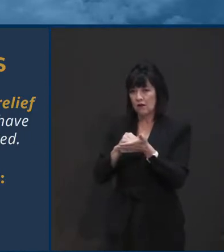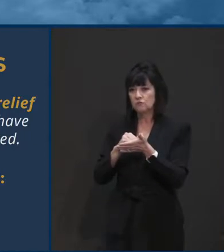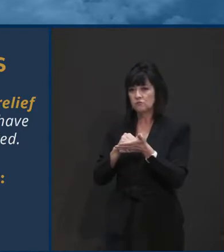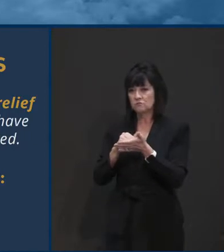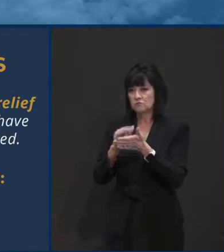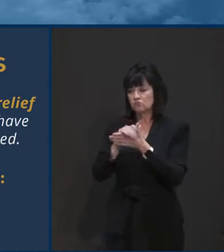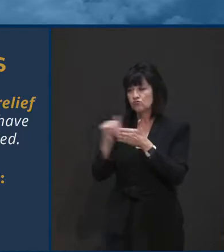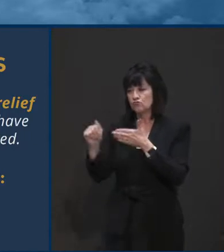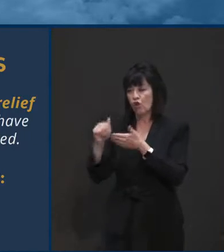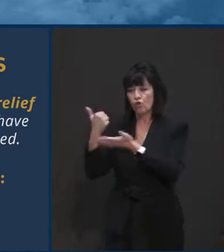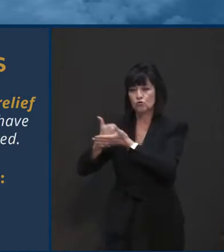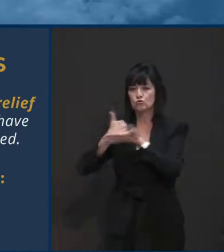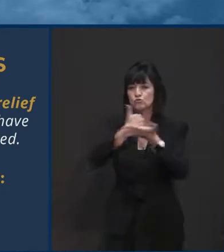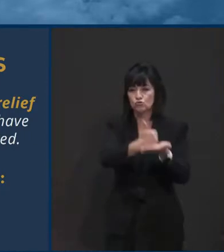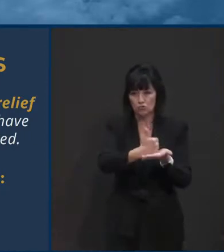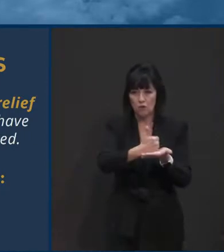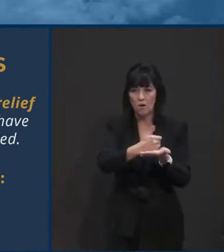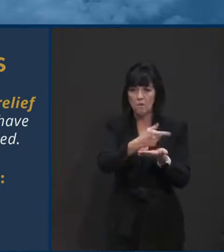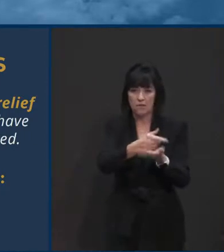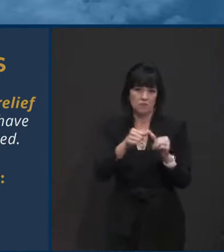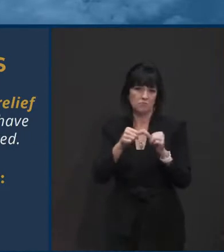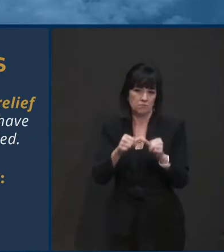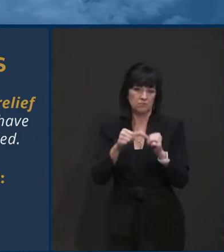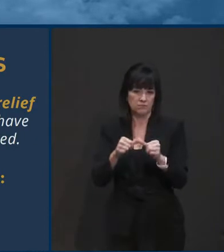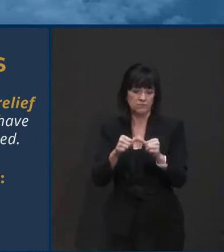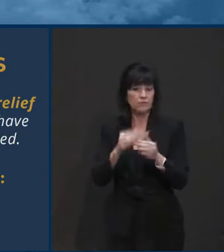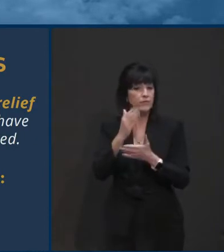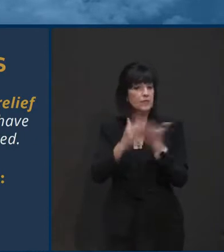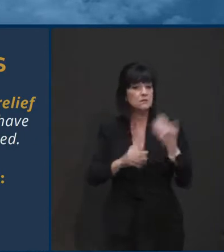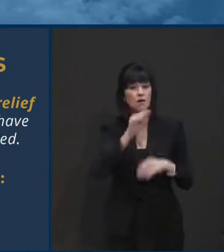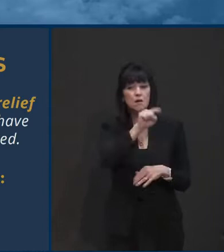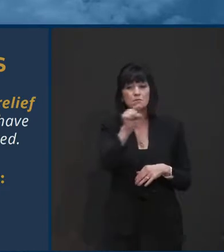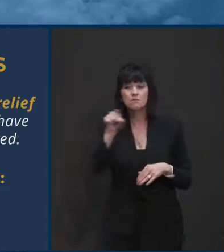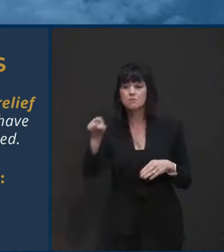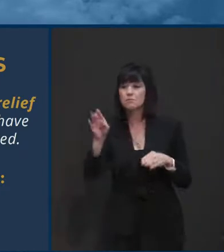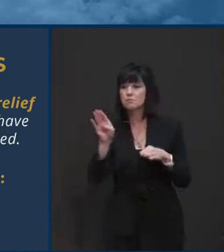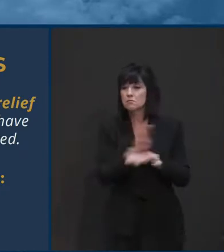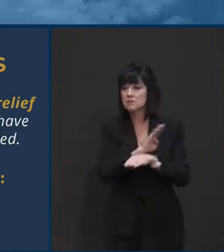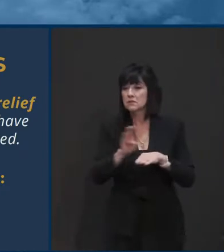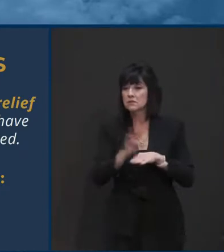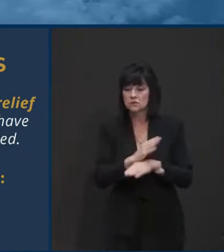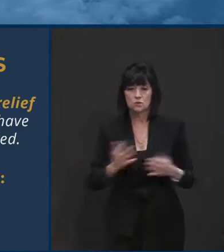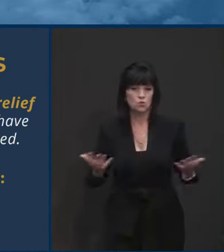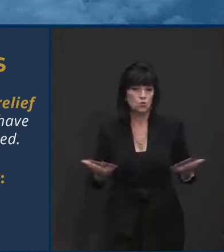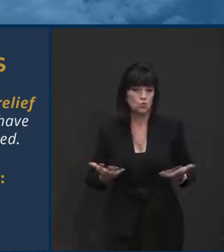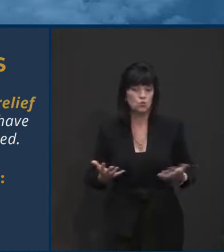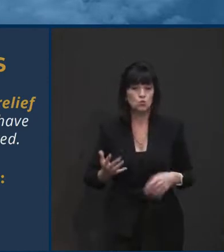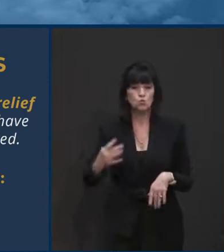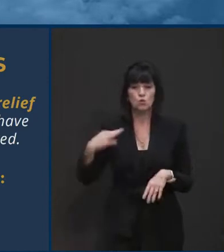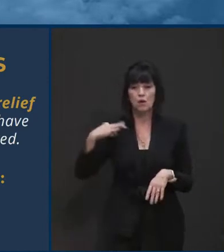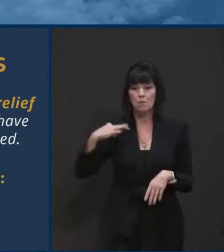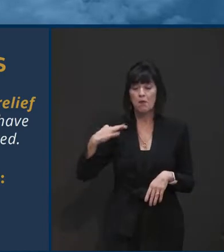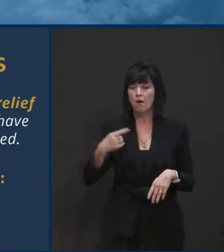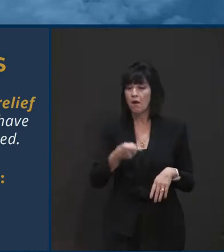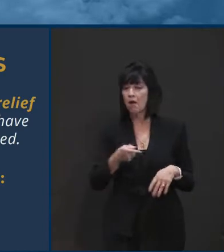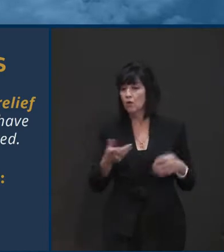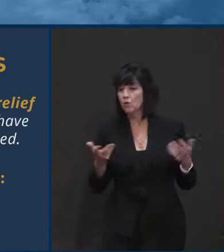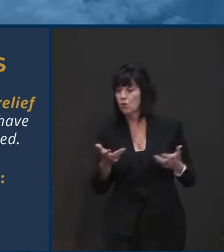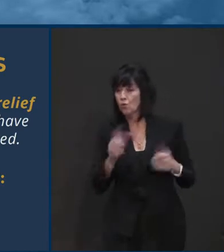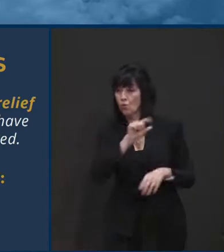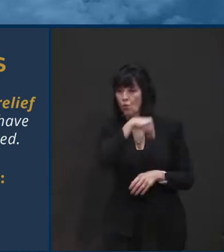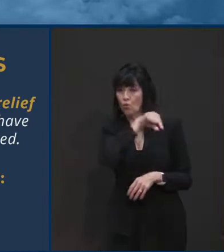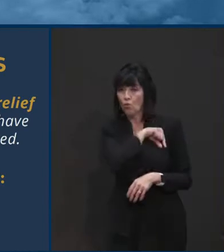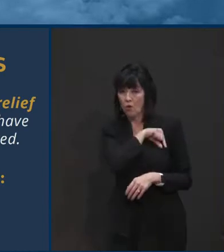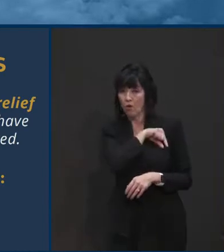uh, to get to the other side. There are certain businesses that didn't apply or maybe didn't qualify, uh, for their